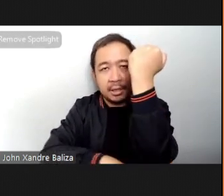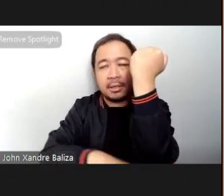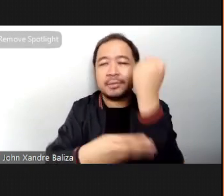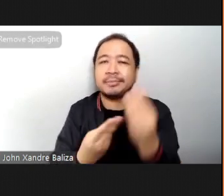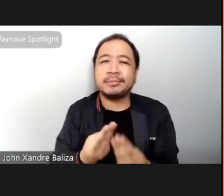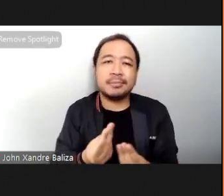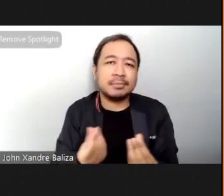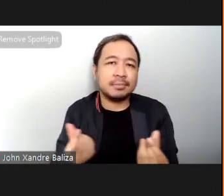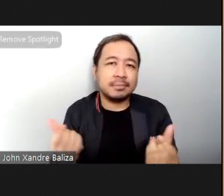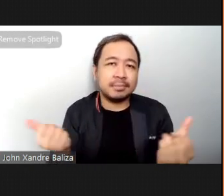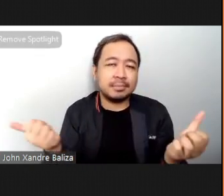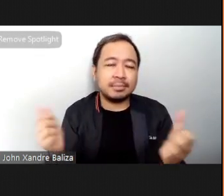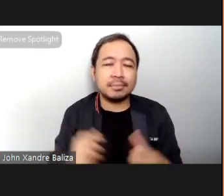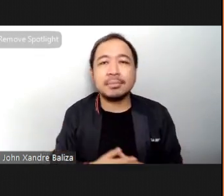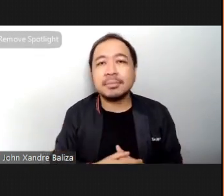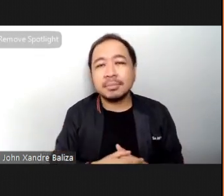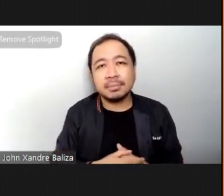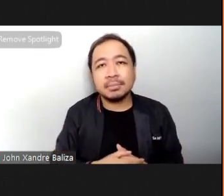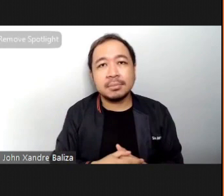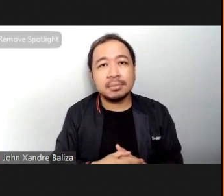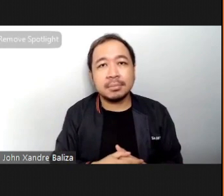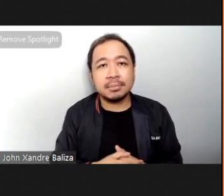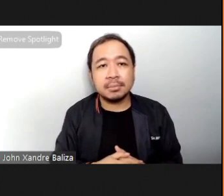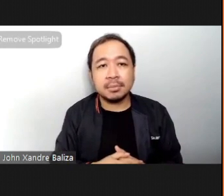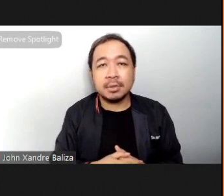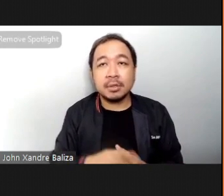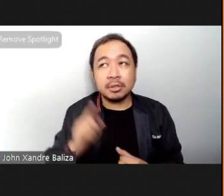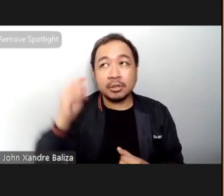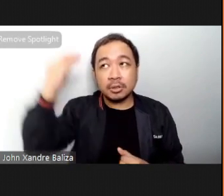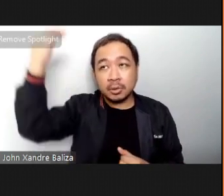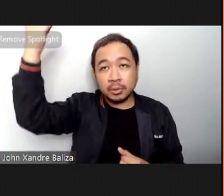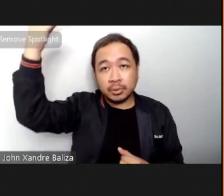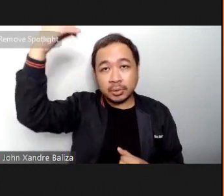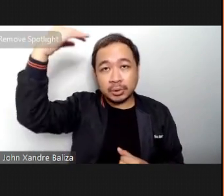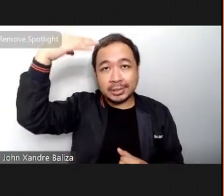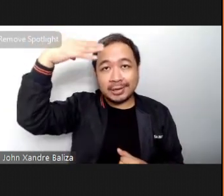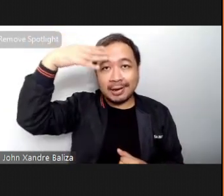And as this light continues to shine on you.